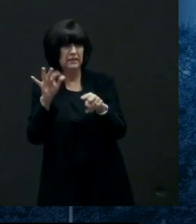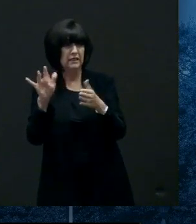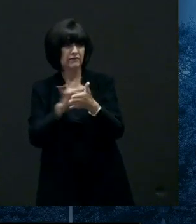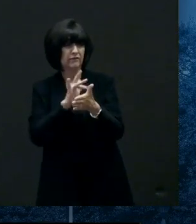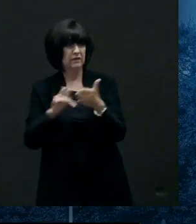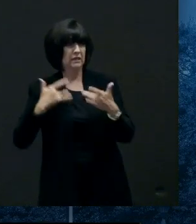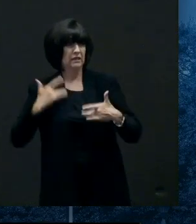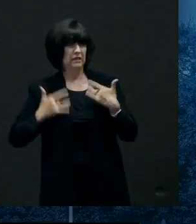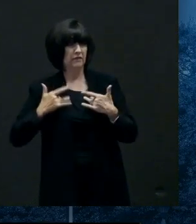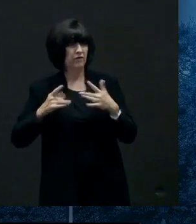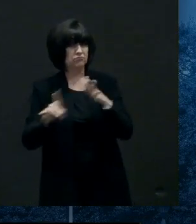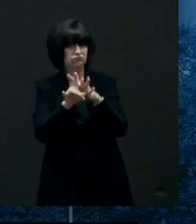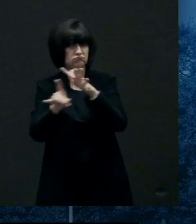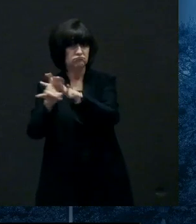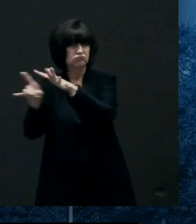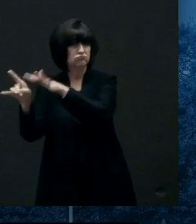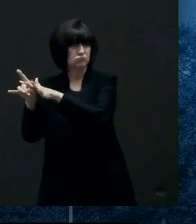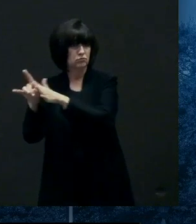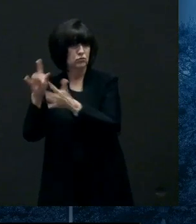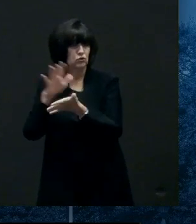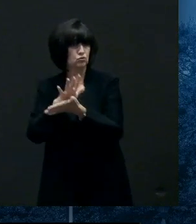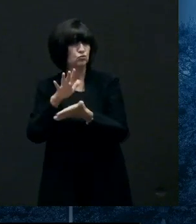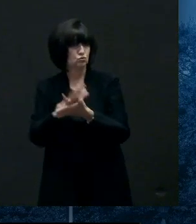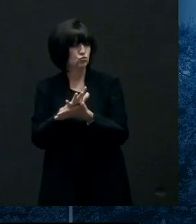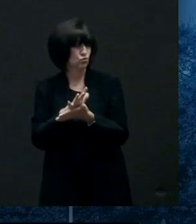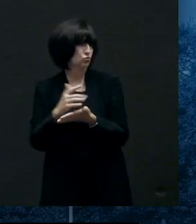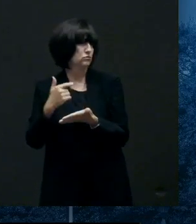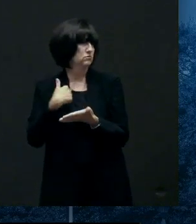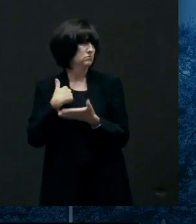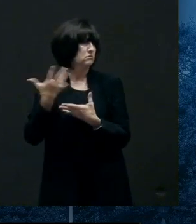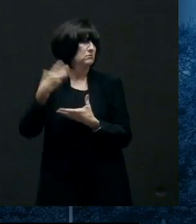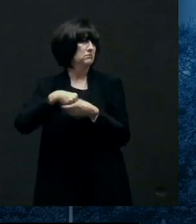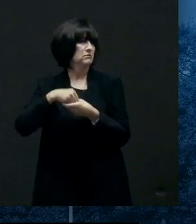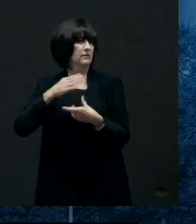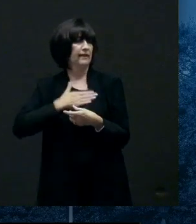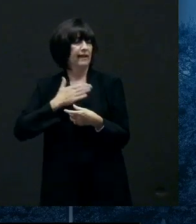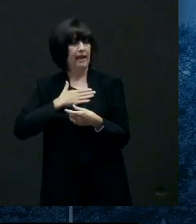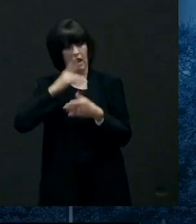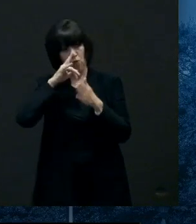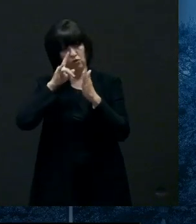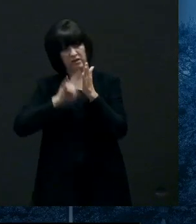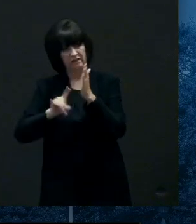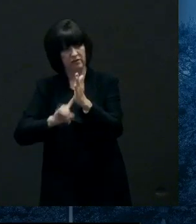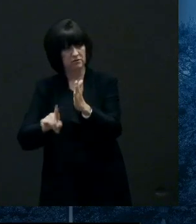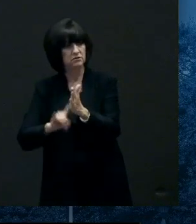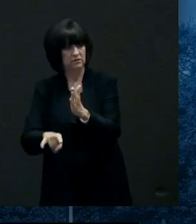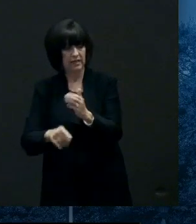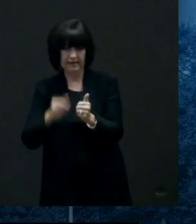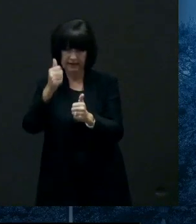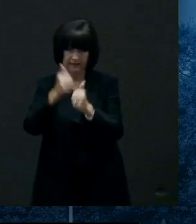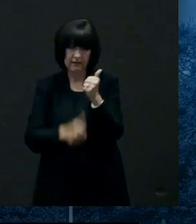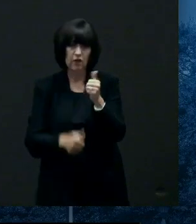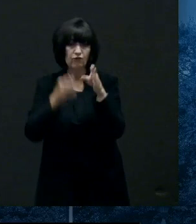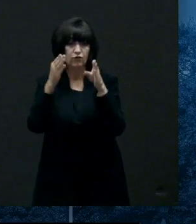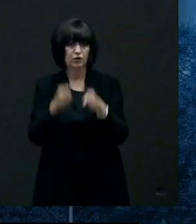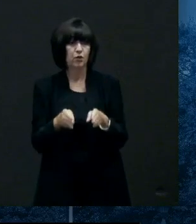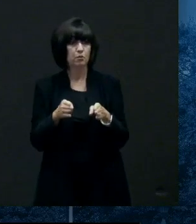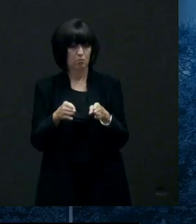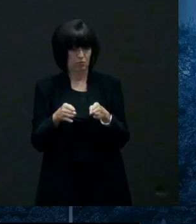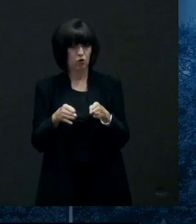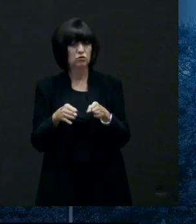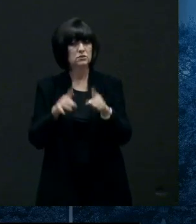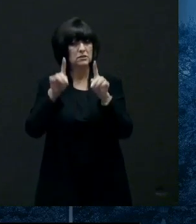school setting um it's a part of our um case investigation work now for every every case it's one of the questions that is is